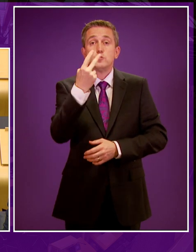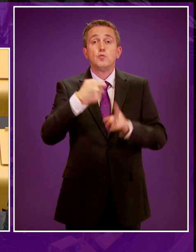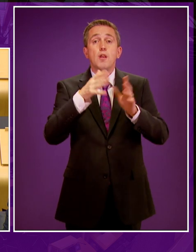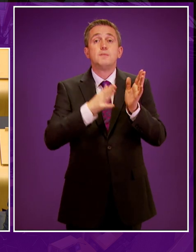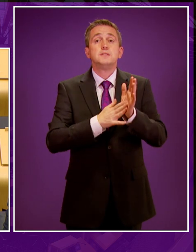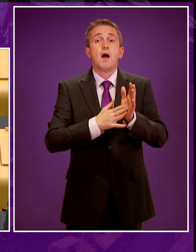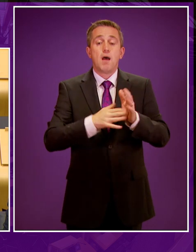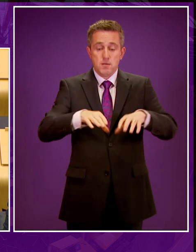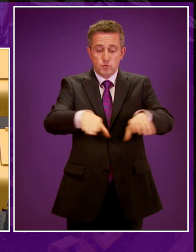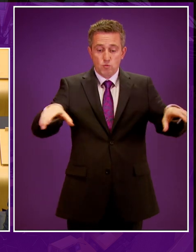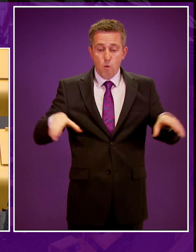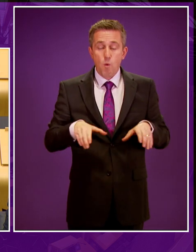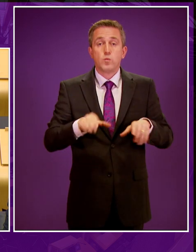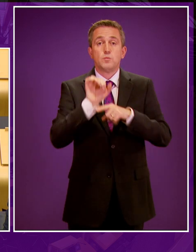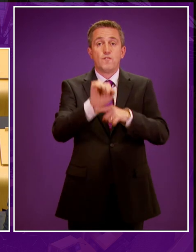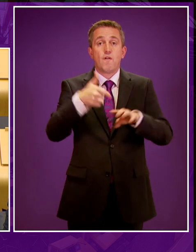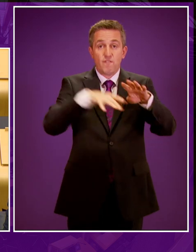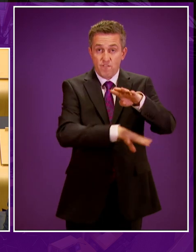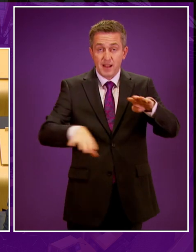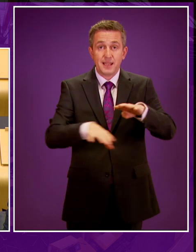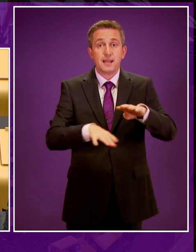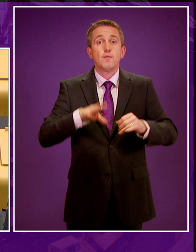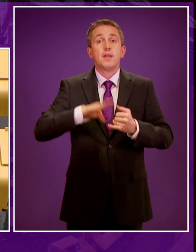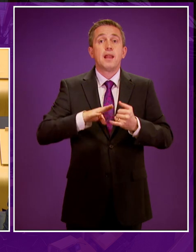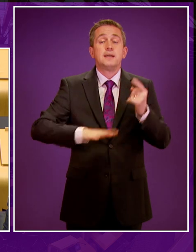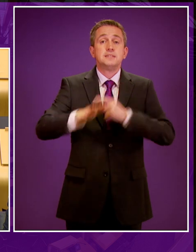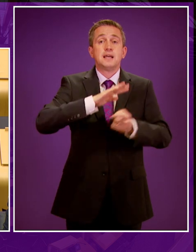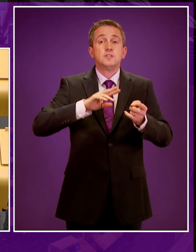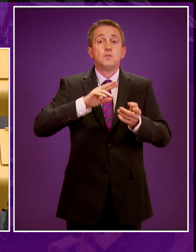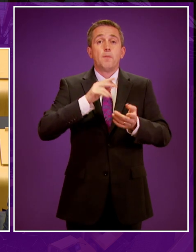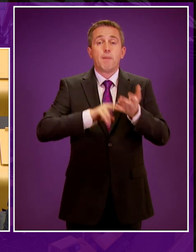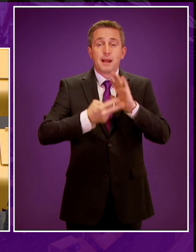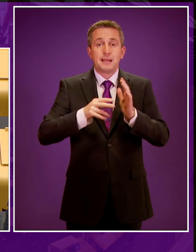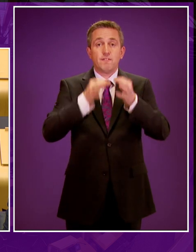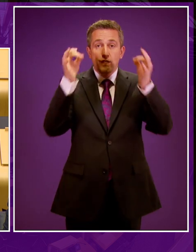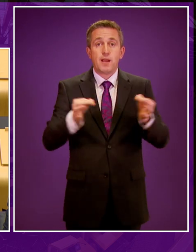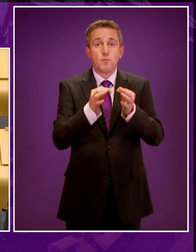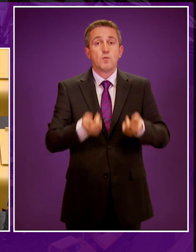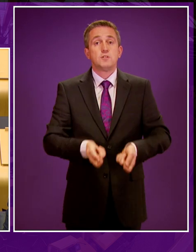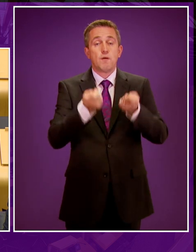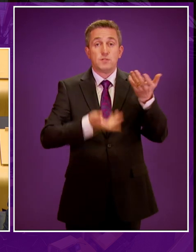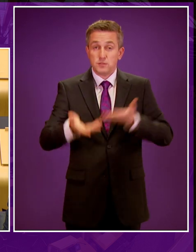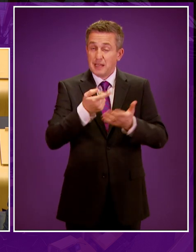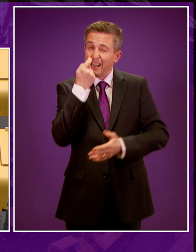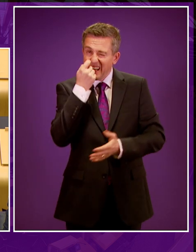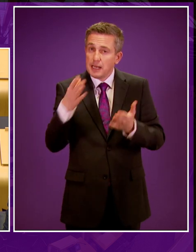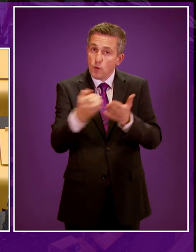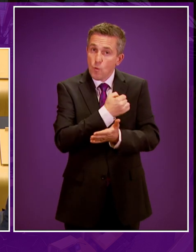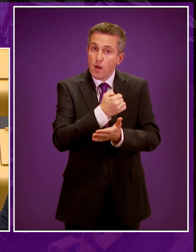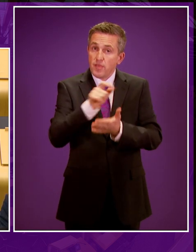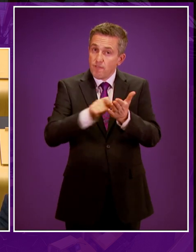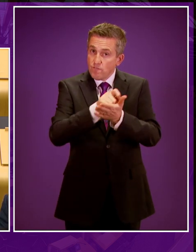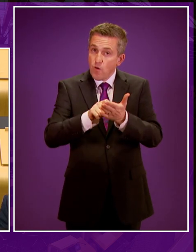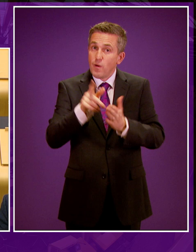communities and fracking developments when the last national planning framework was up for discussion. I almost won that vote in committee,